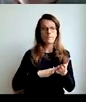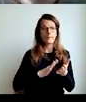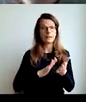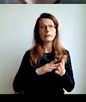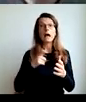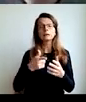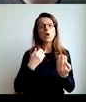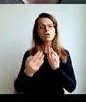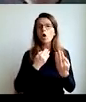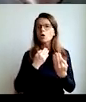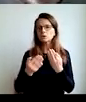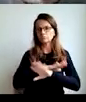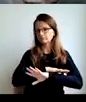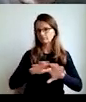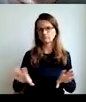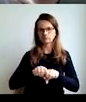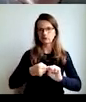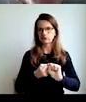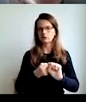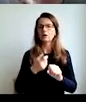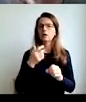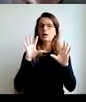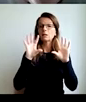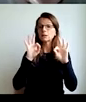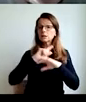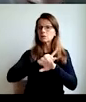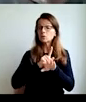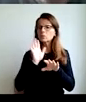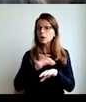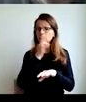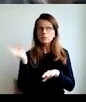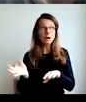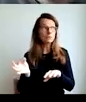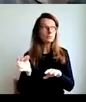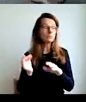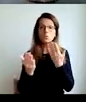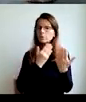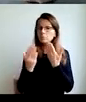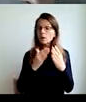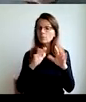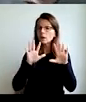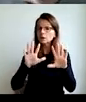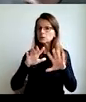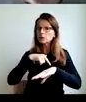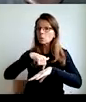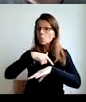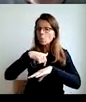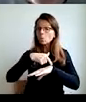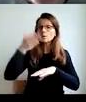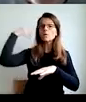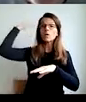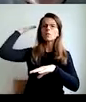quantities, that means that we've failed in relationship, three minutes, 10 minutes